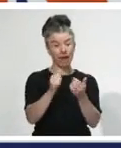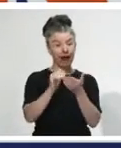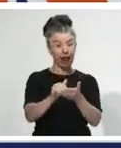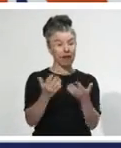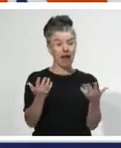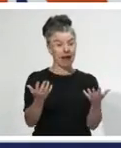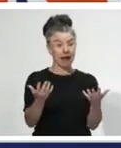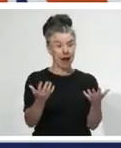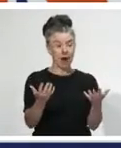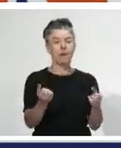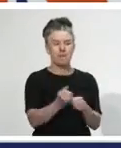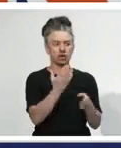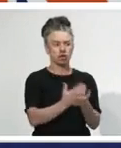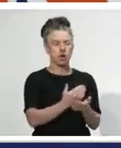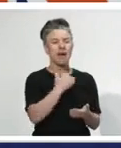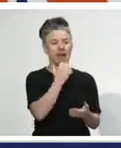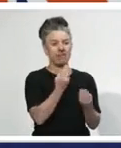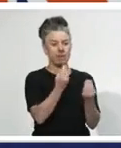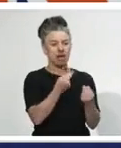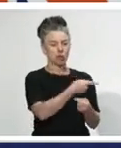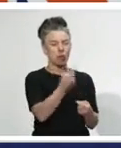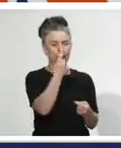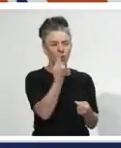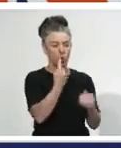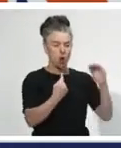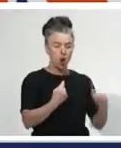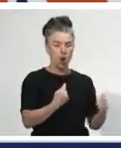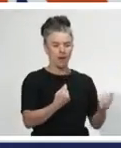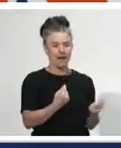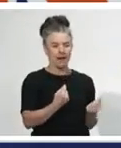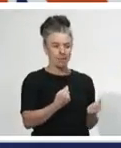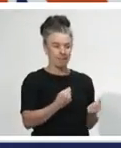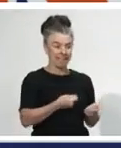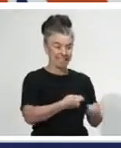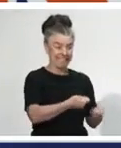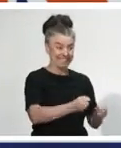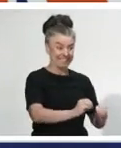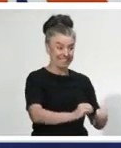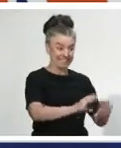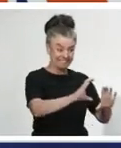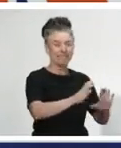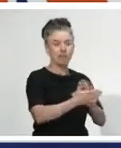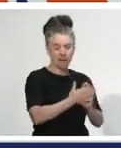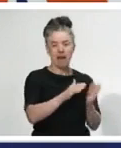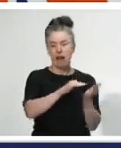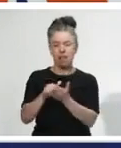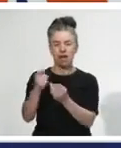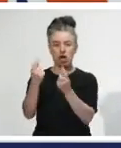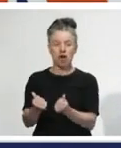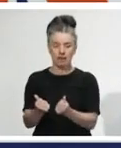any given point, making sure you're giving more income to those who have the least almost guarantees it's going to go back into the economy.